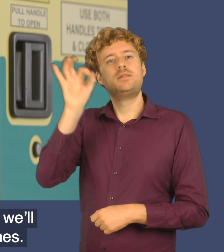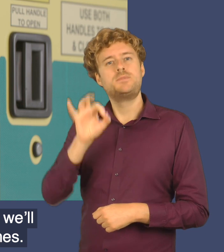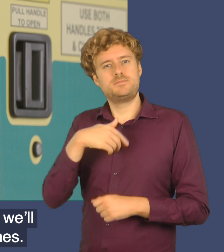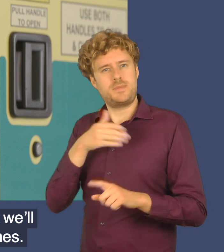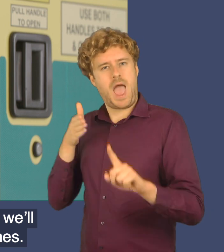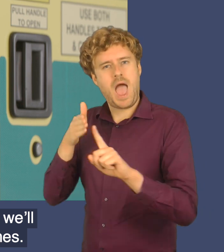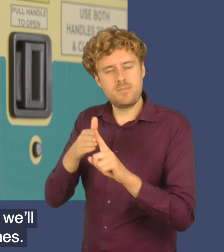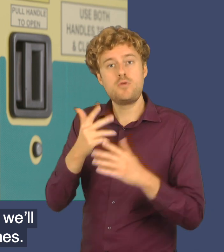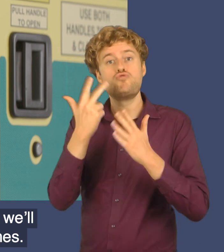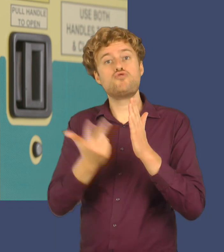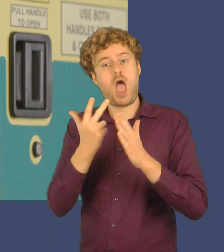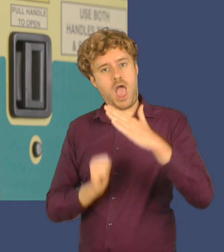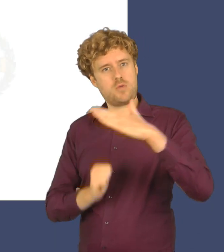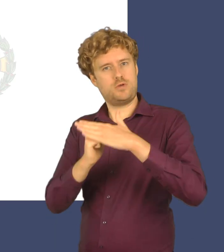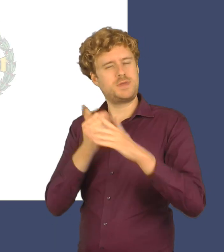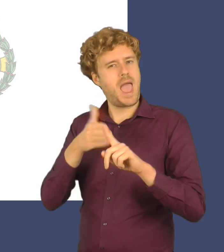hours, nine out of ten times.